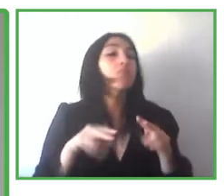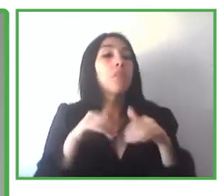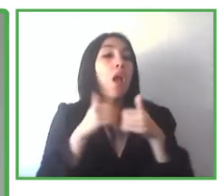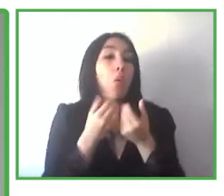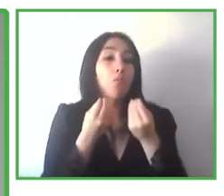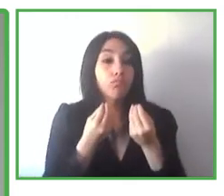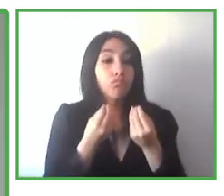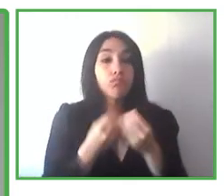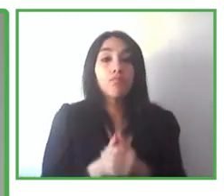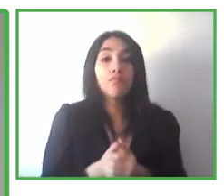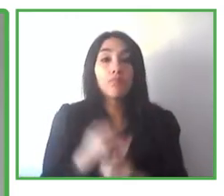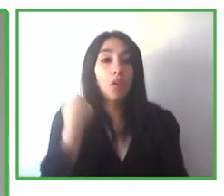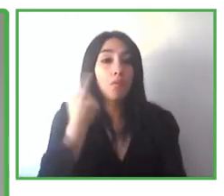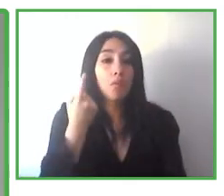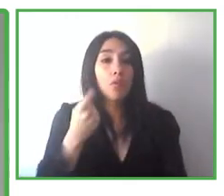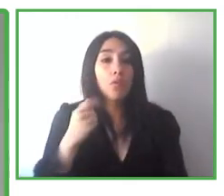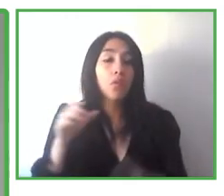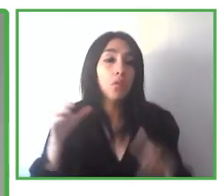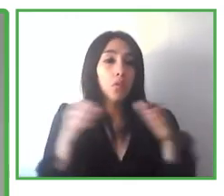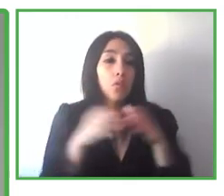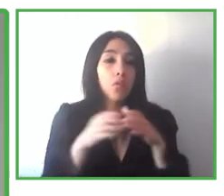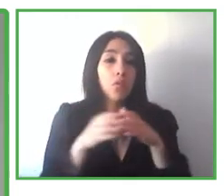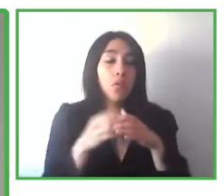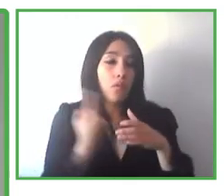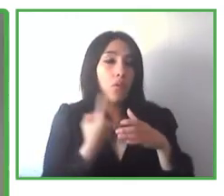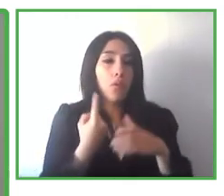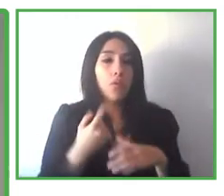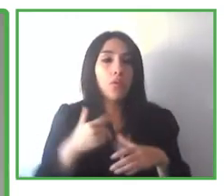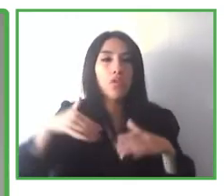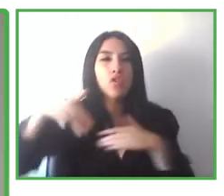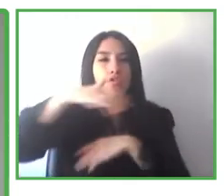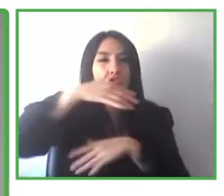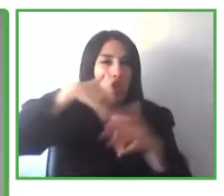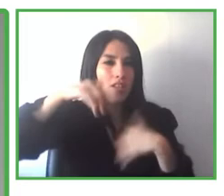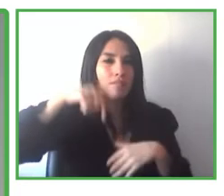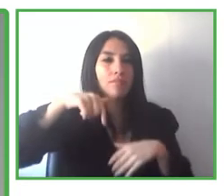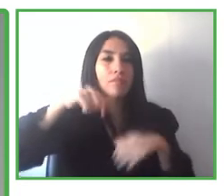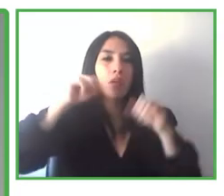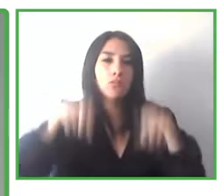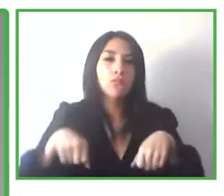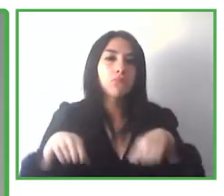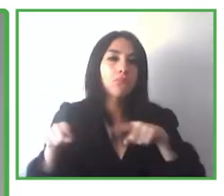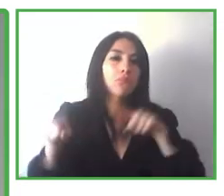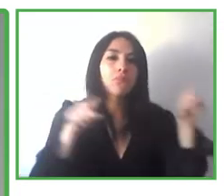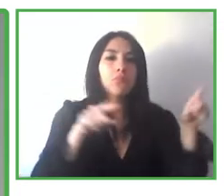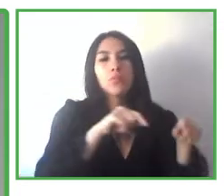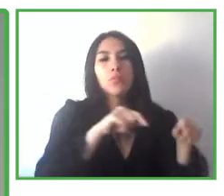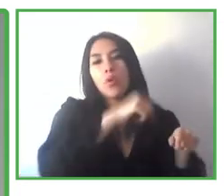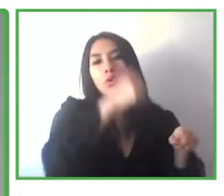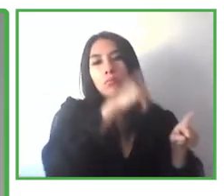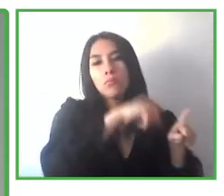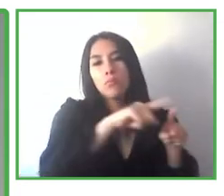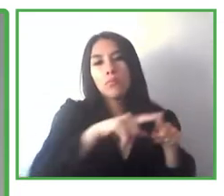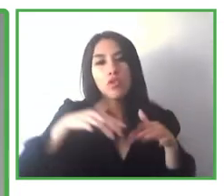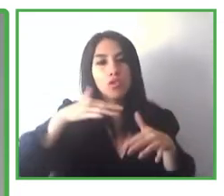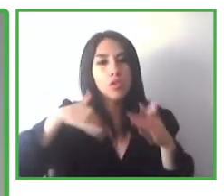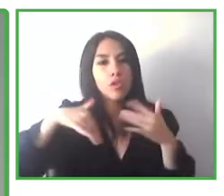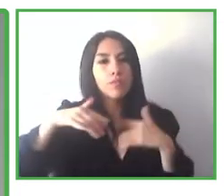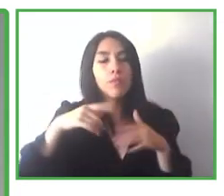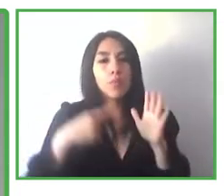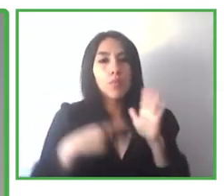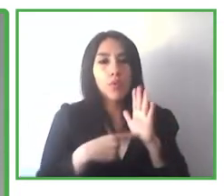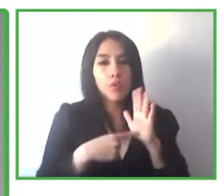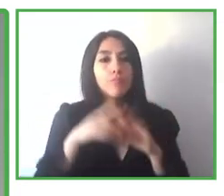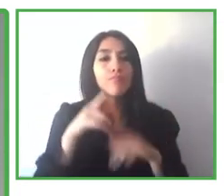move around their environment in different in different areas of their lives and also how this can be